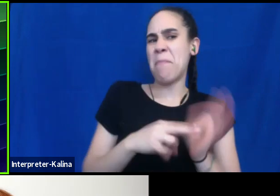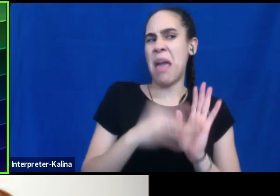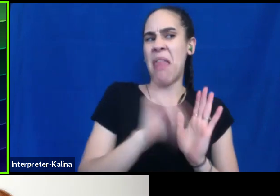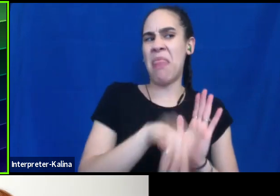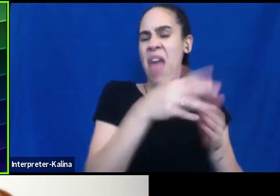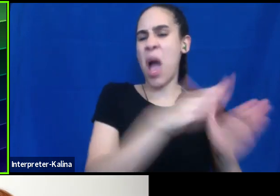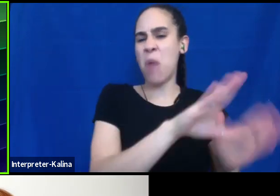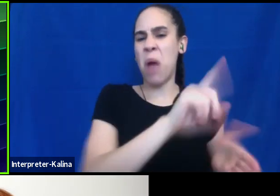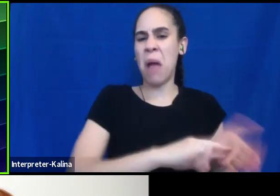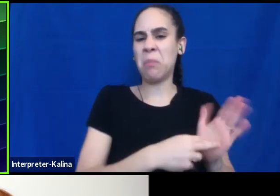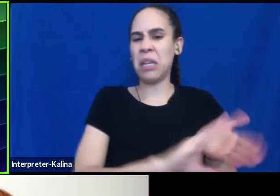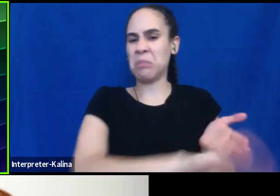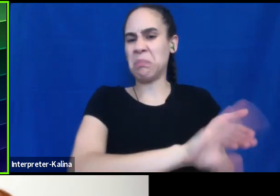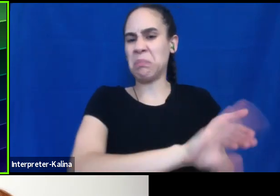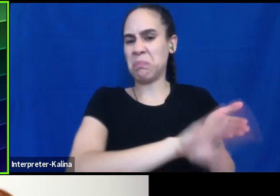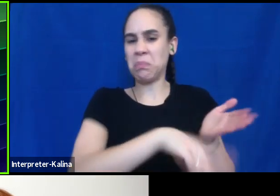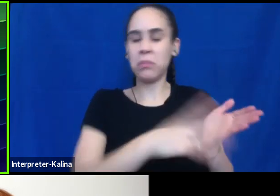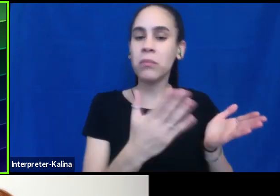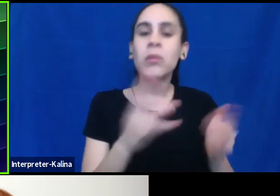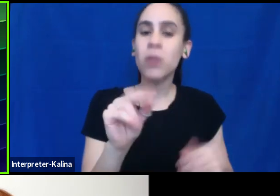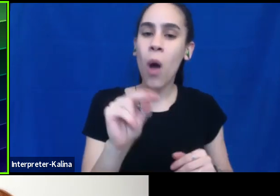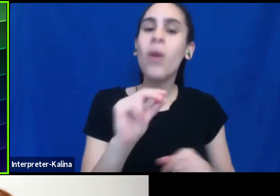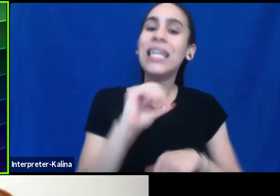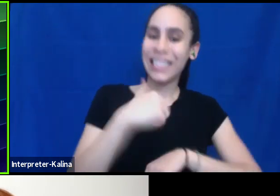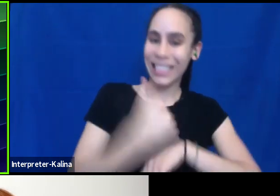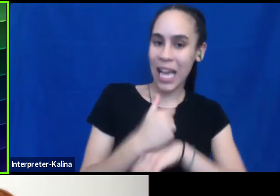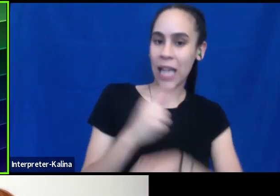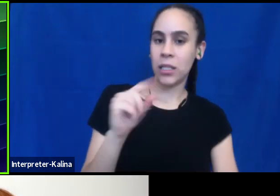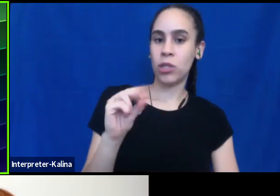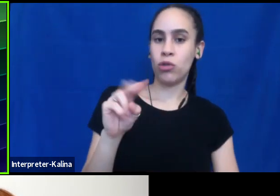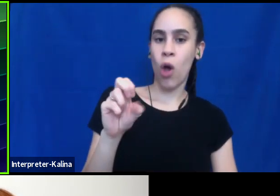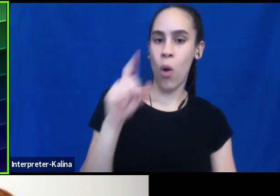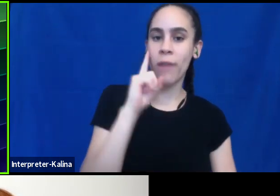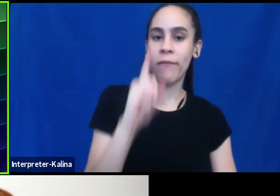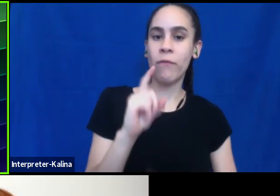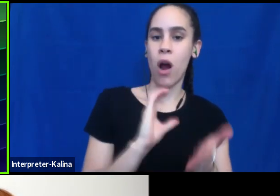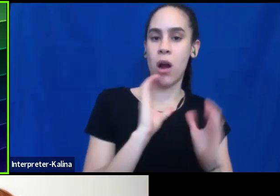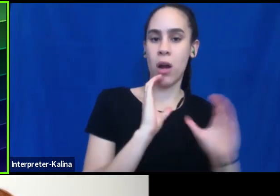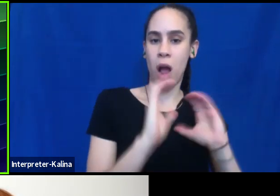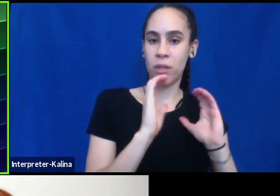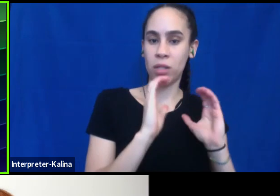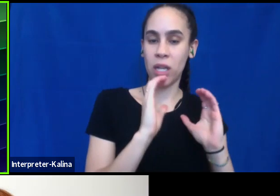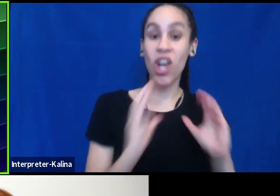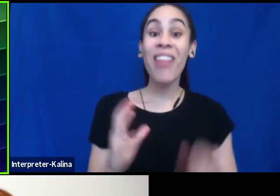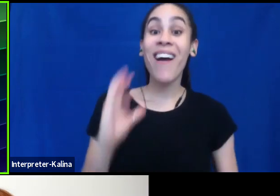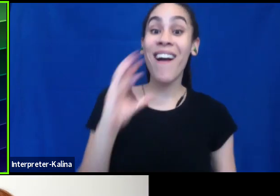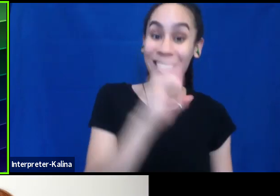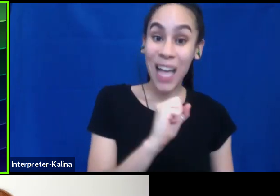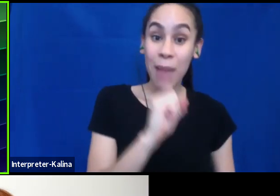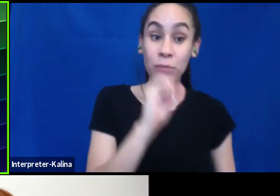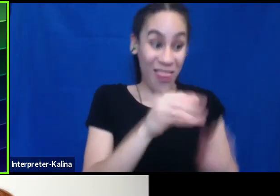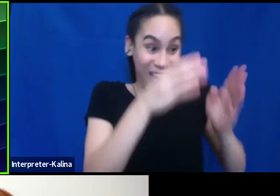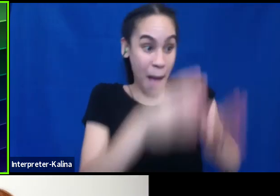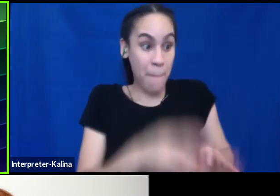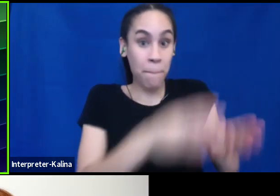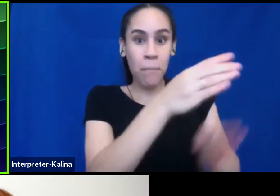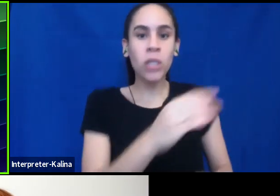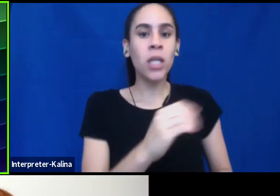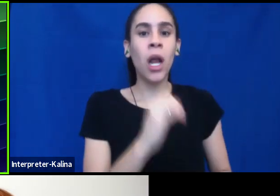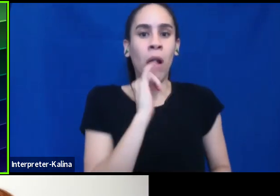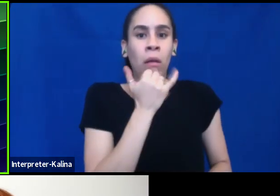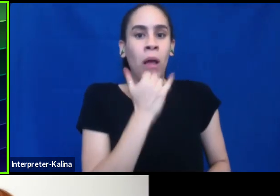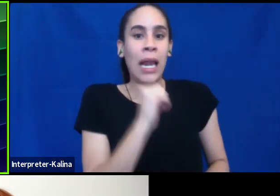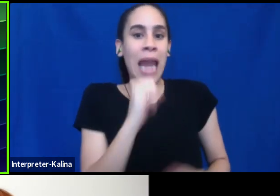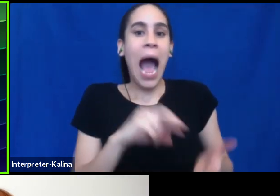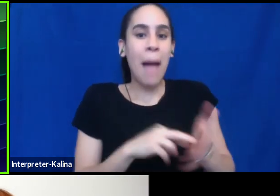let them be. Um, it sets the tone for the conversation. The assumption that the person, um, didn't, didn't mean to offend, um,